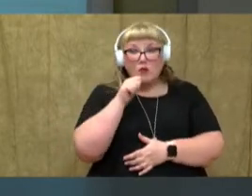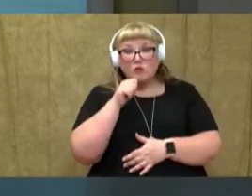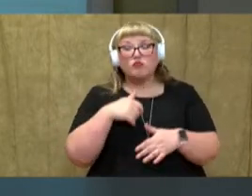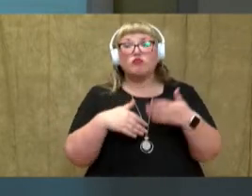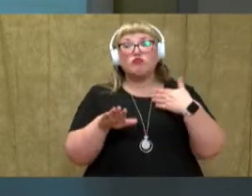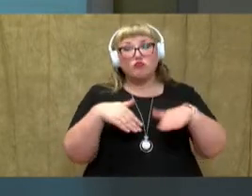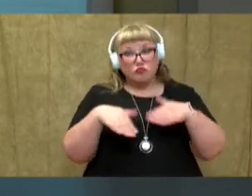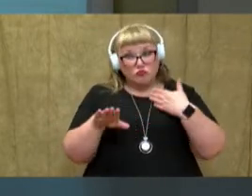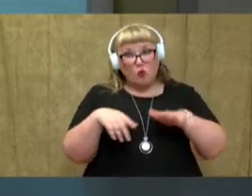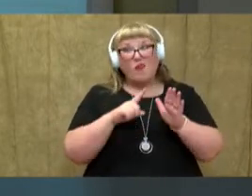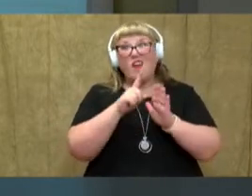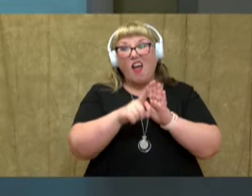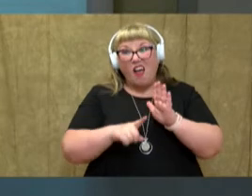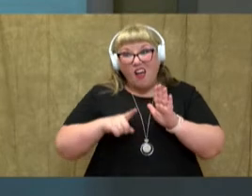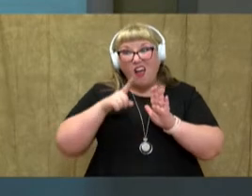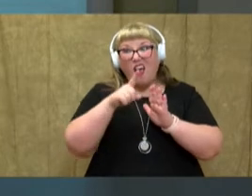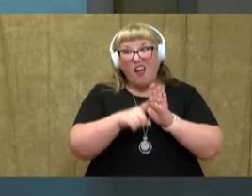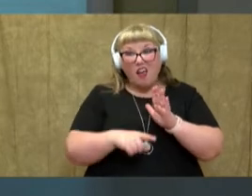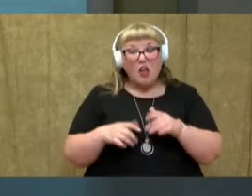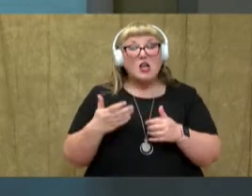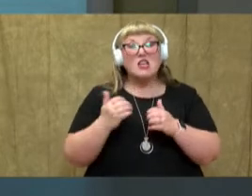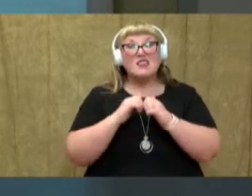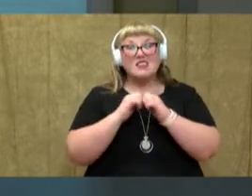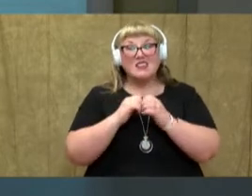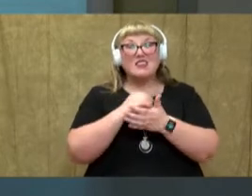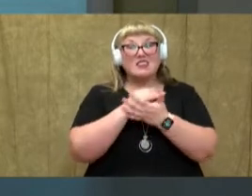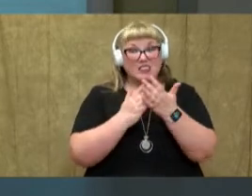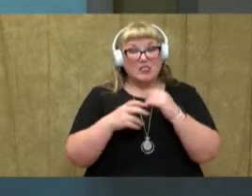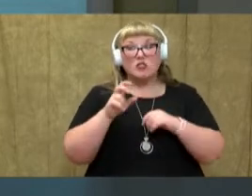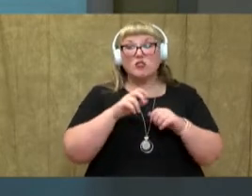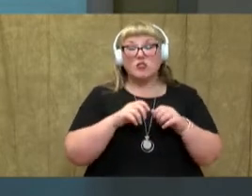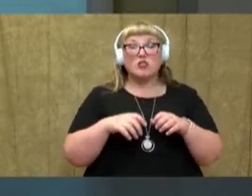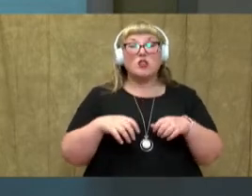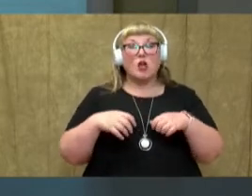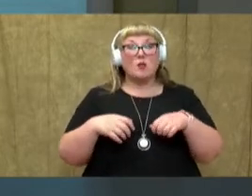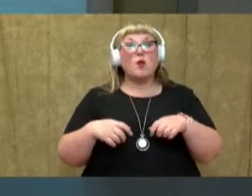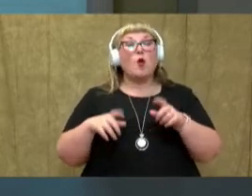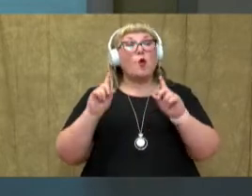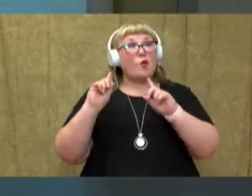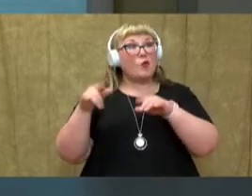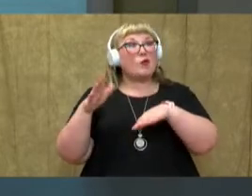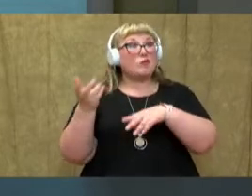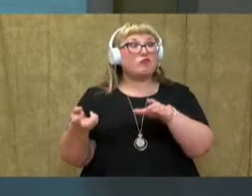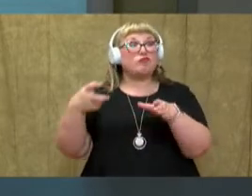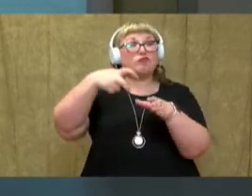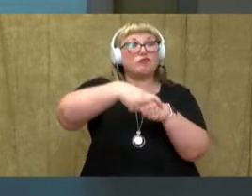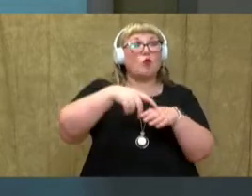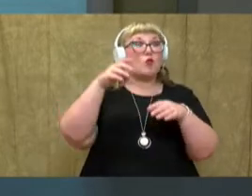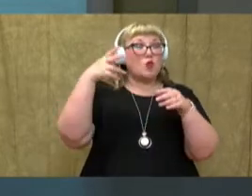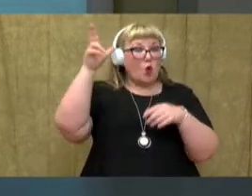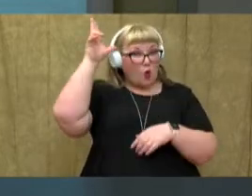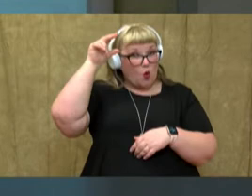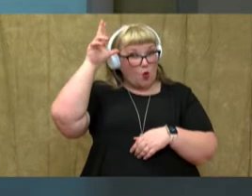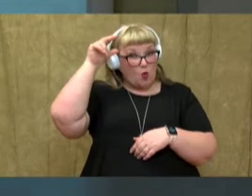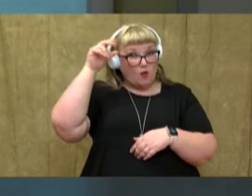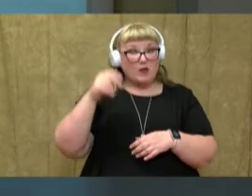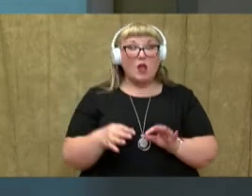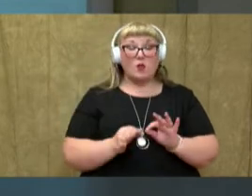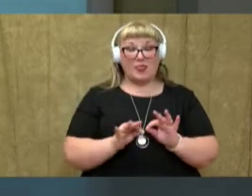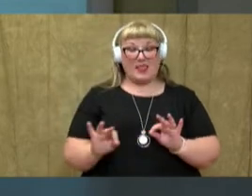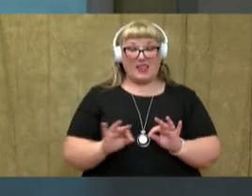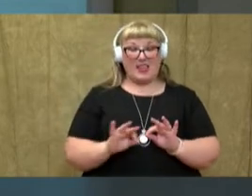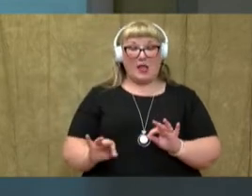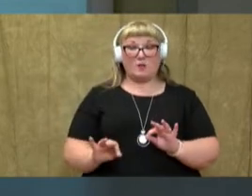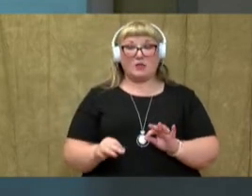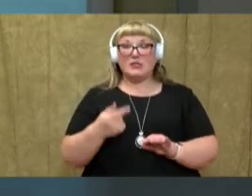walked for hours. Some traveled by horse. And if you look at our picture, we have a caption. This is a